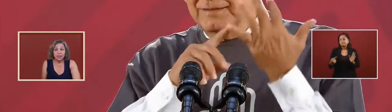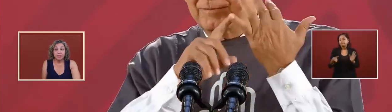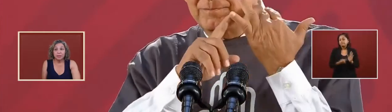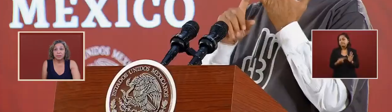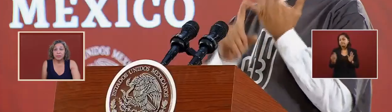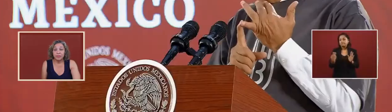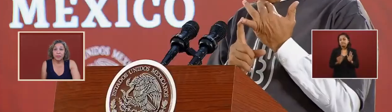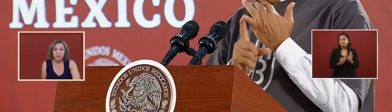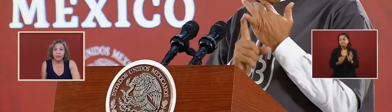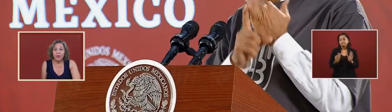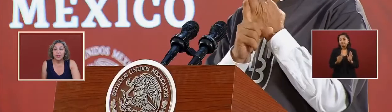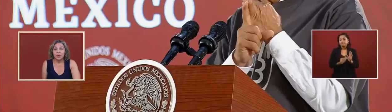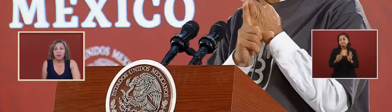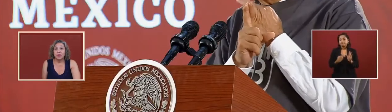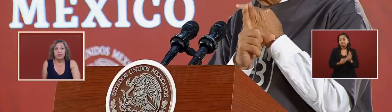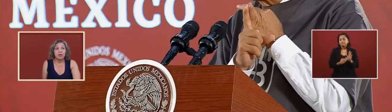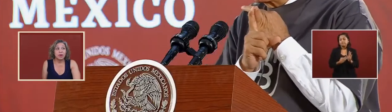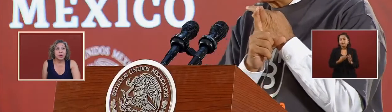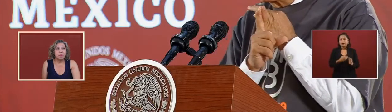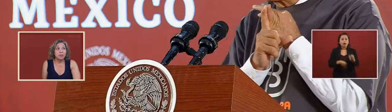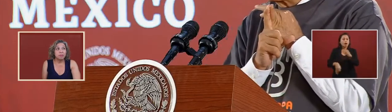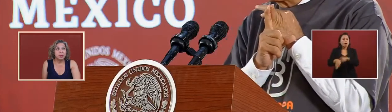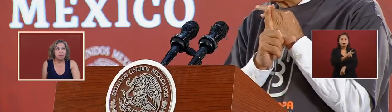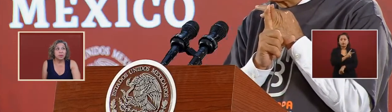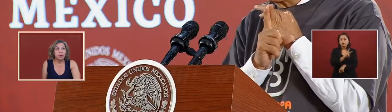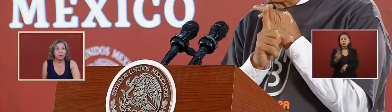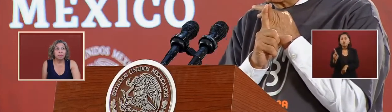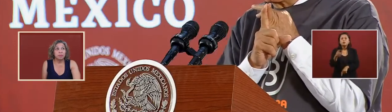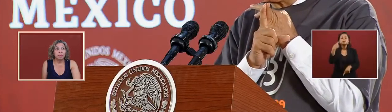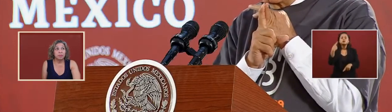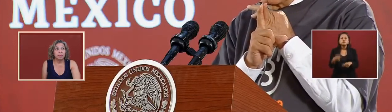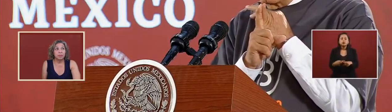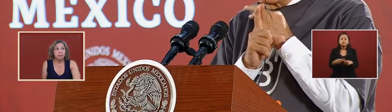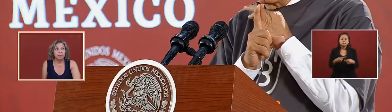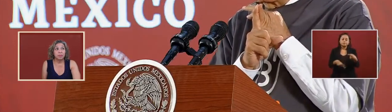applies for corrupt people